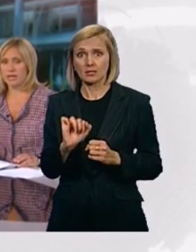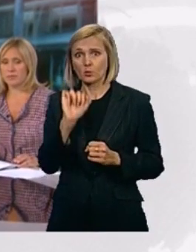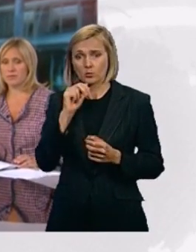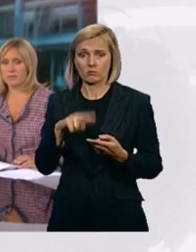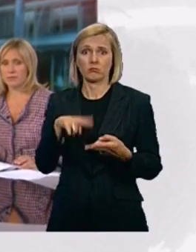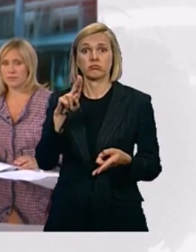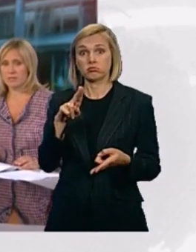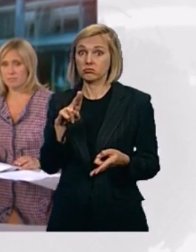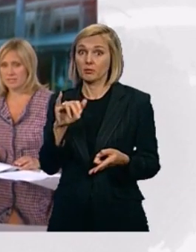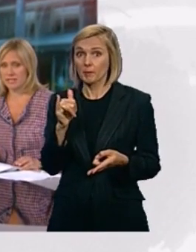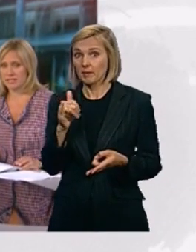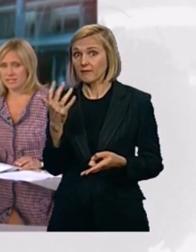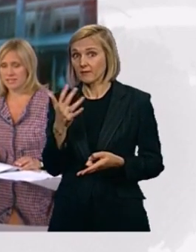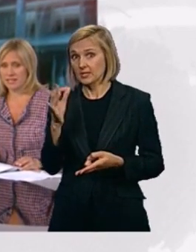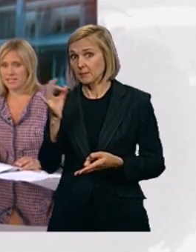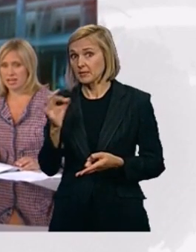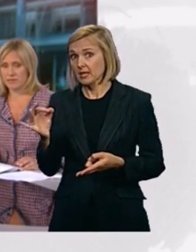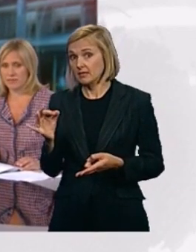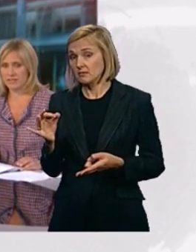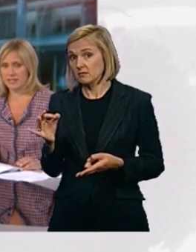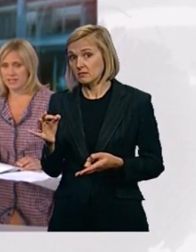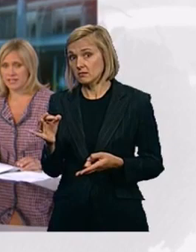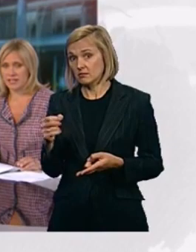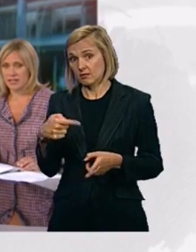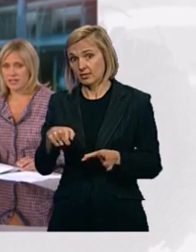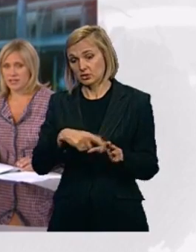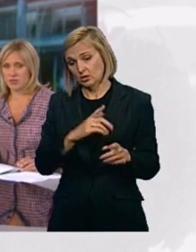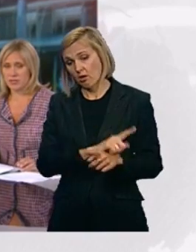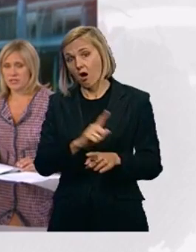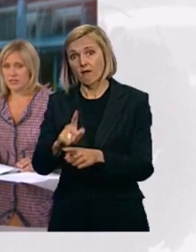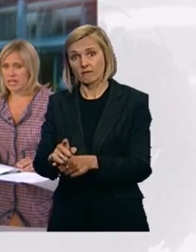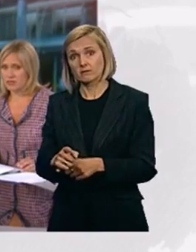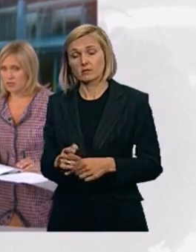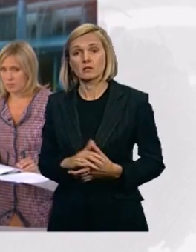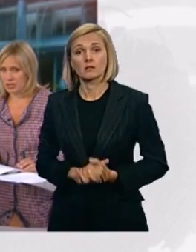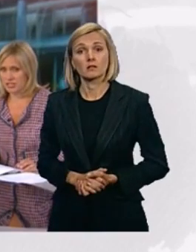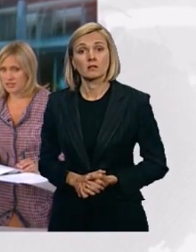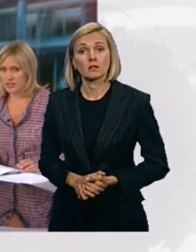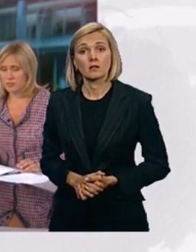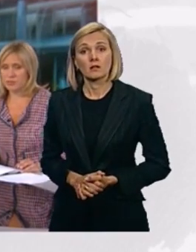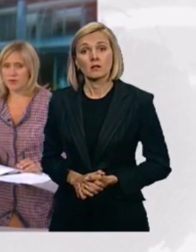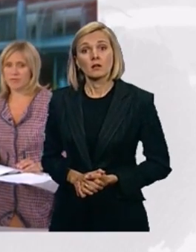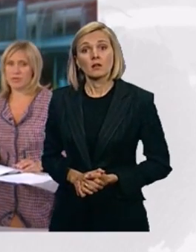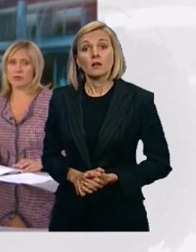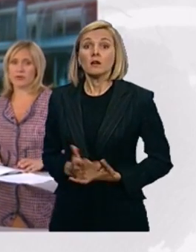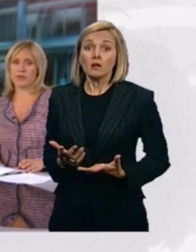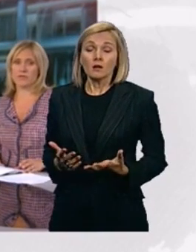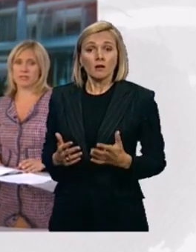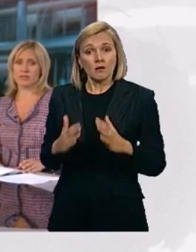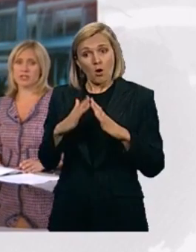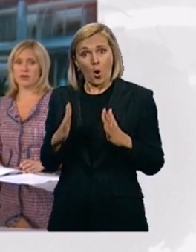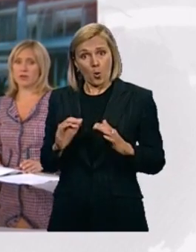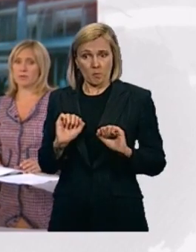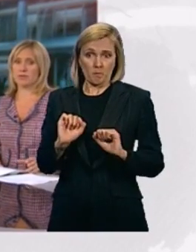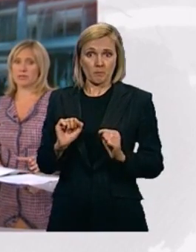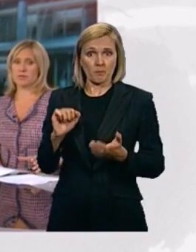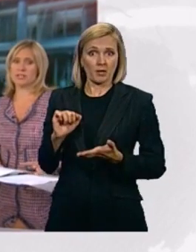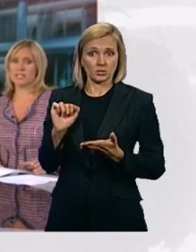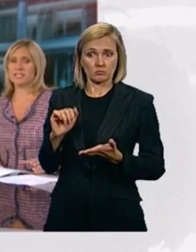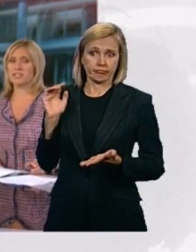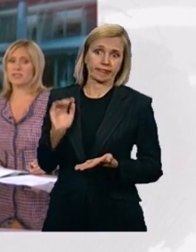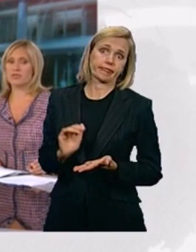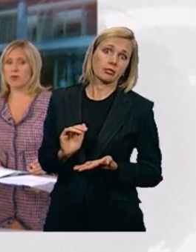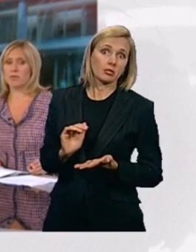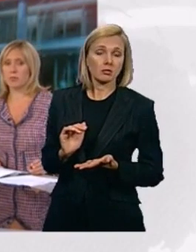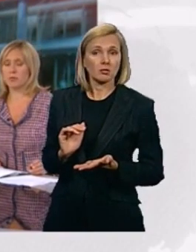rising by up to 15% in the second half of this year. The squeeze on household budgets is also having a knock-on effect on the economy, which is